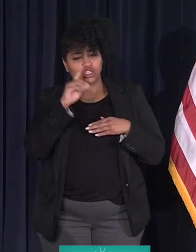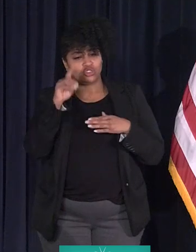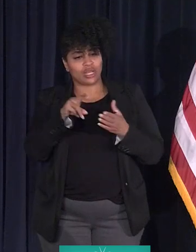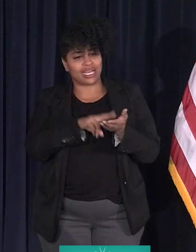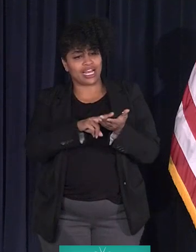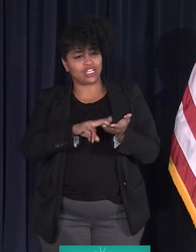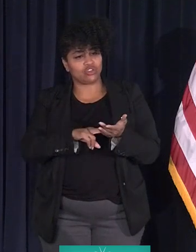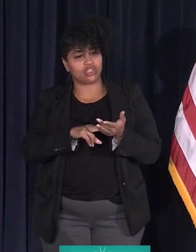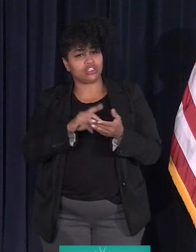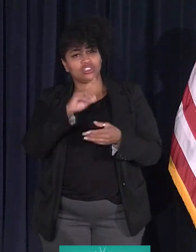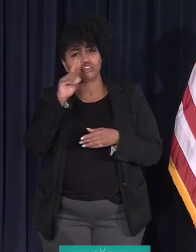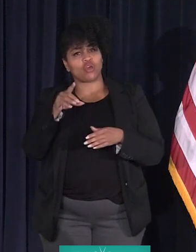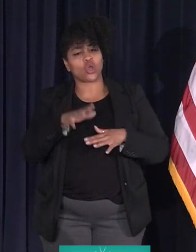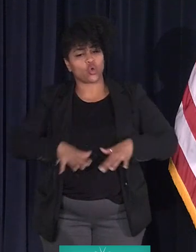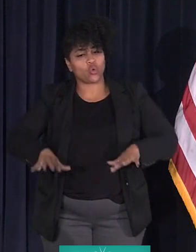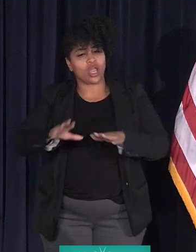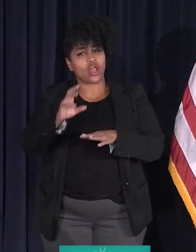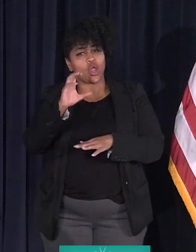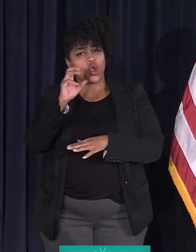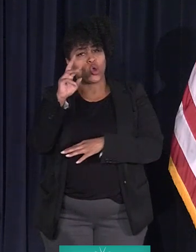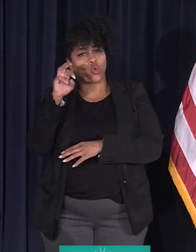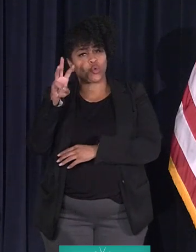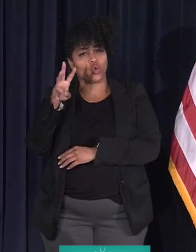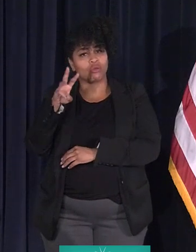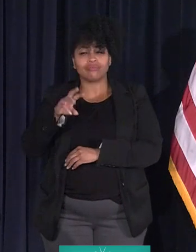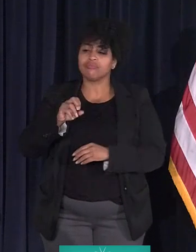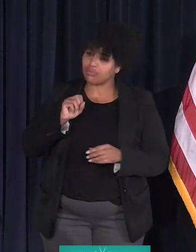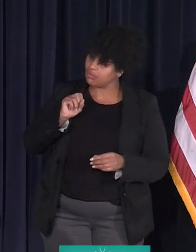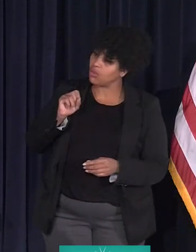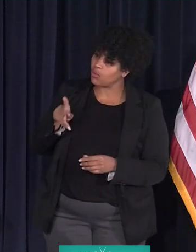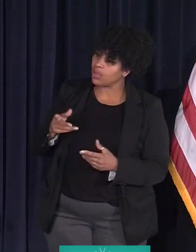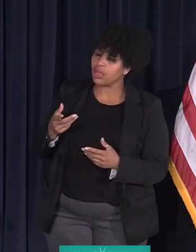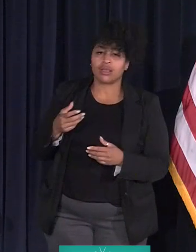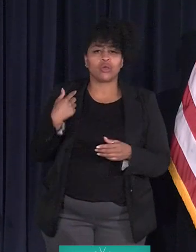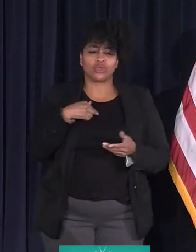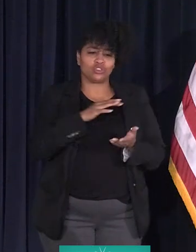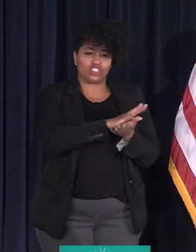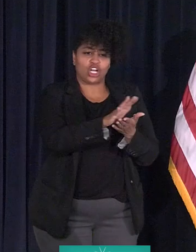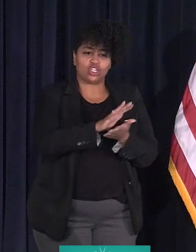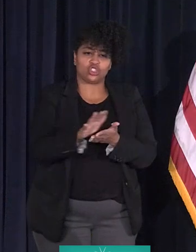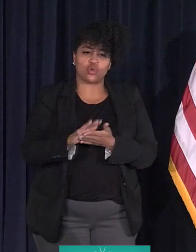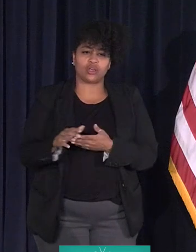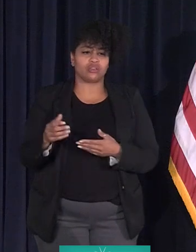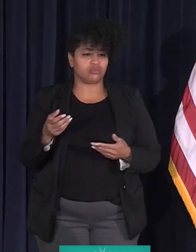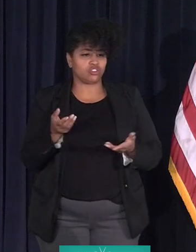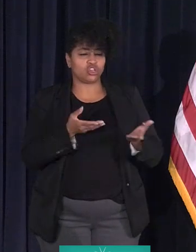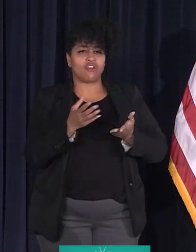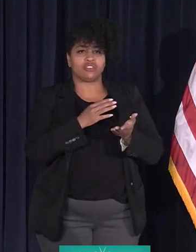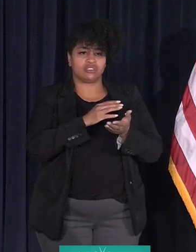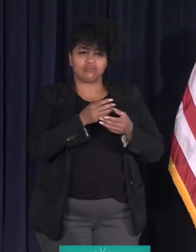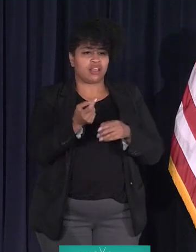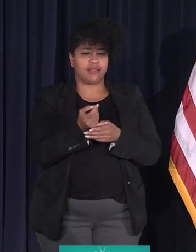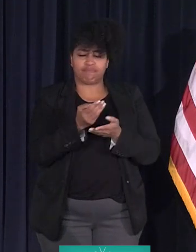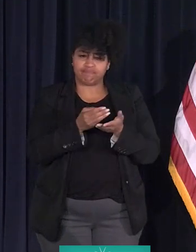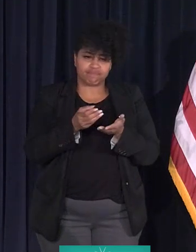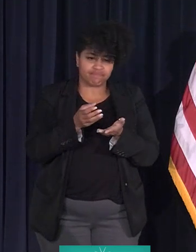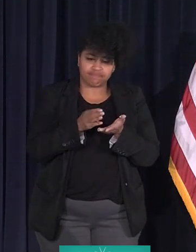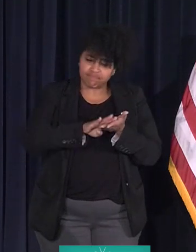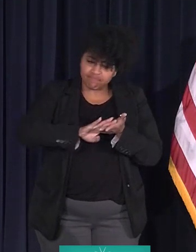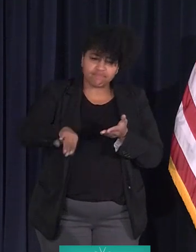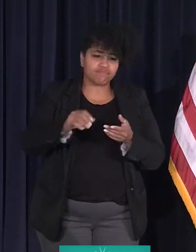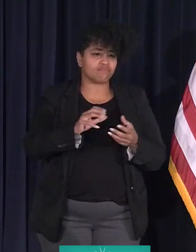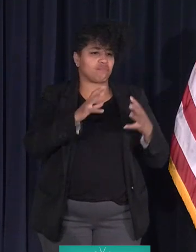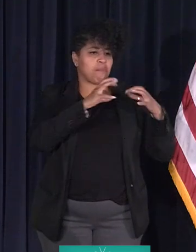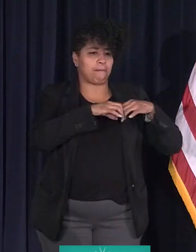Contractors, Detroit Grounds Crew. Okay. I'm janitorial services, eliminating blight, and beautifying the city. Mr.